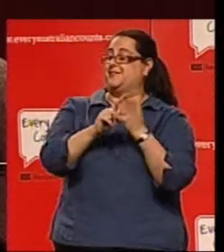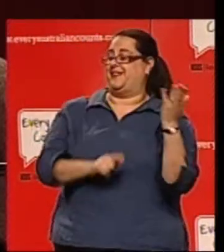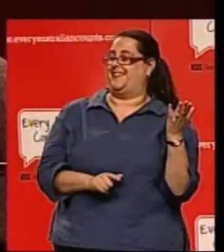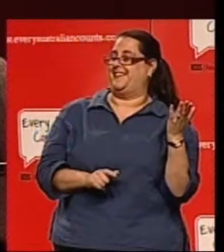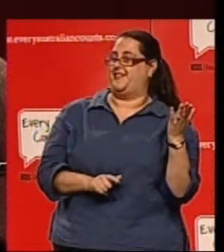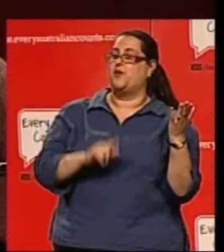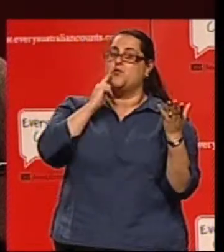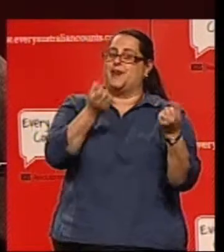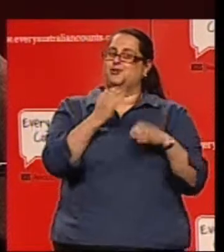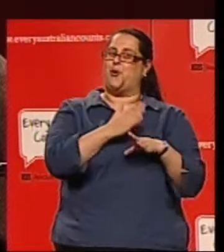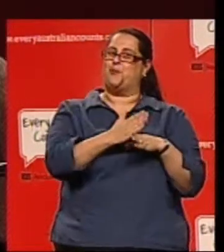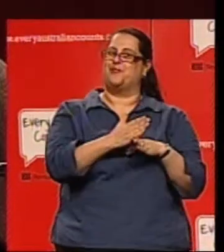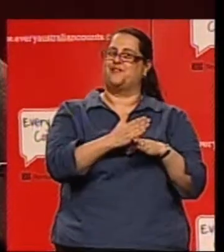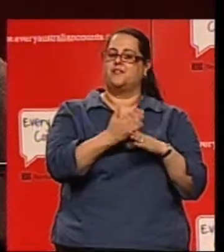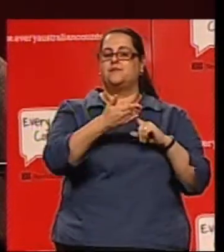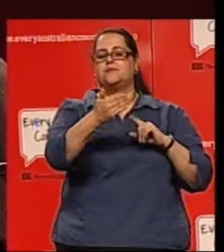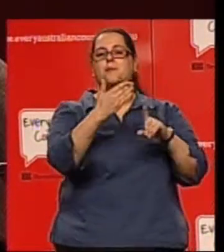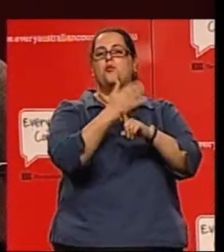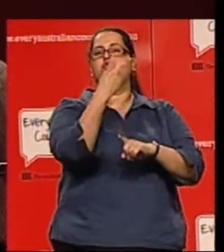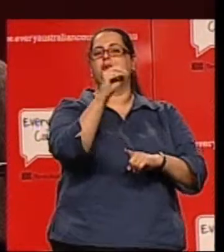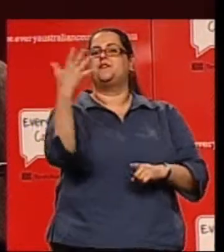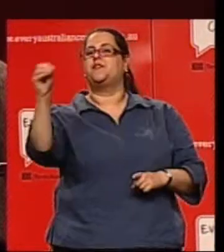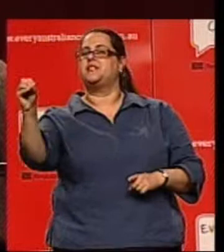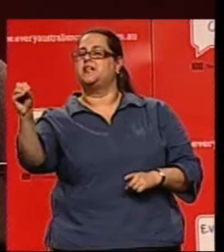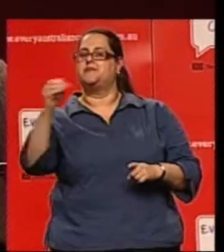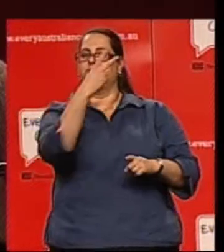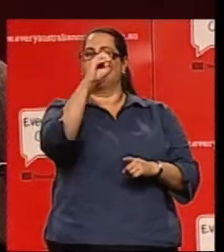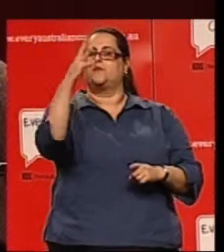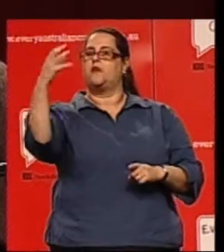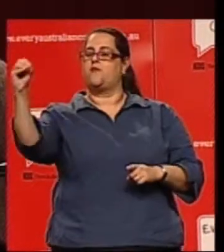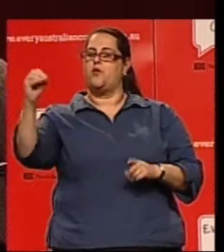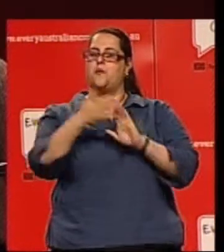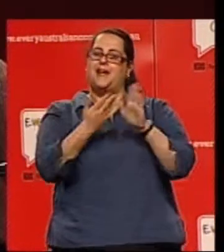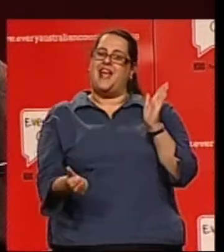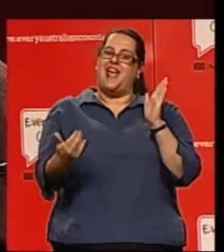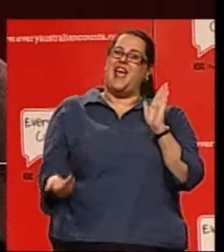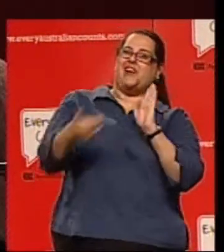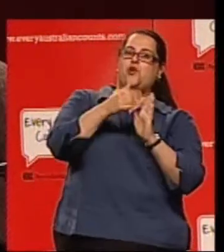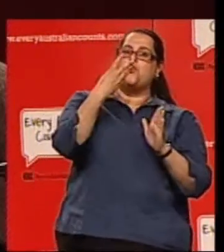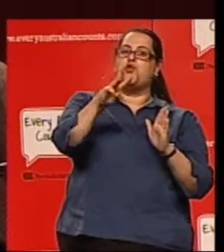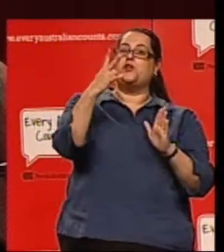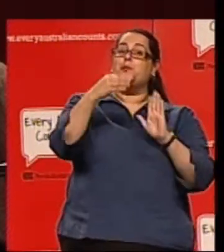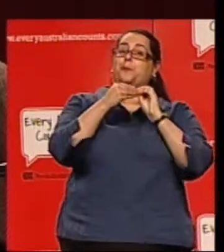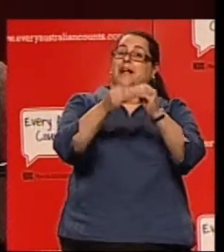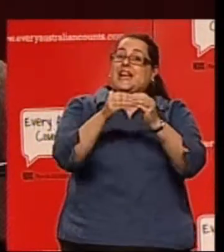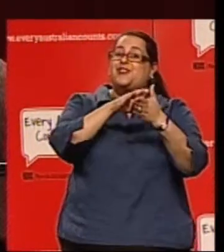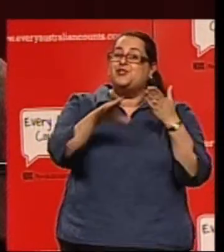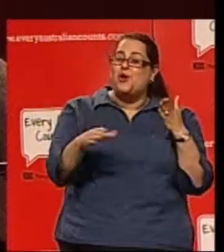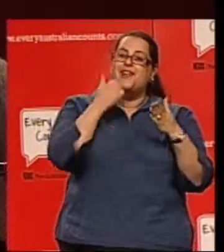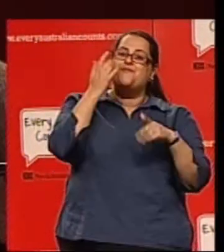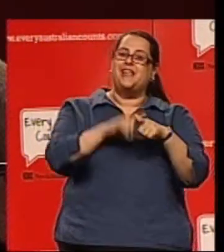employed in 2050 providing an extra $32 billion per annum, or 1% of GDP.